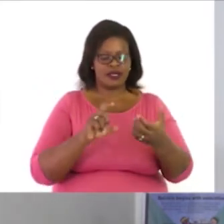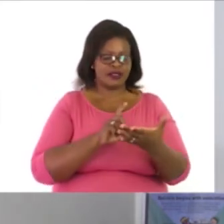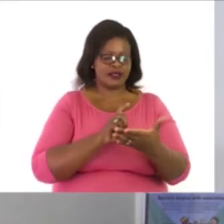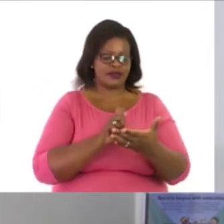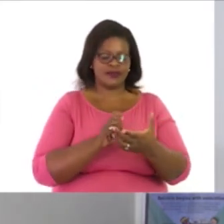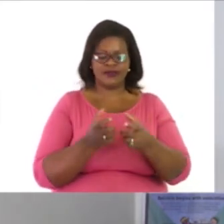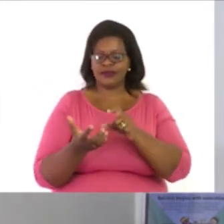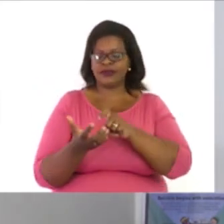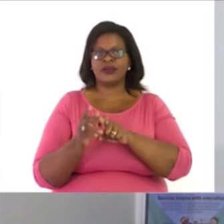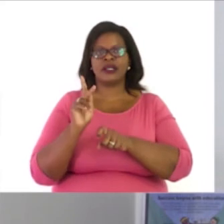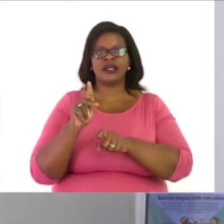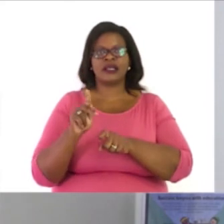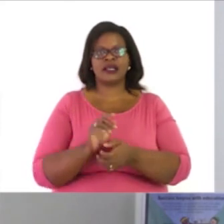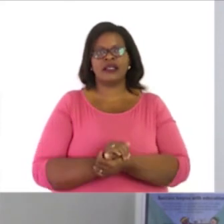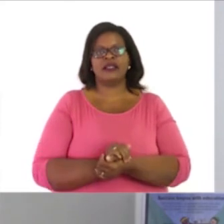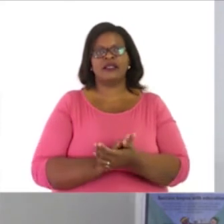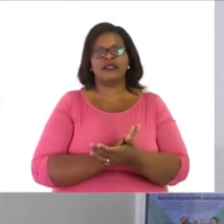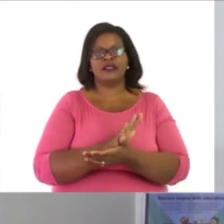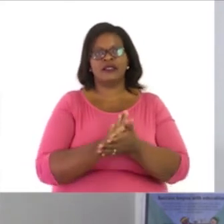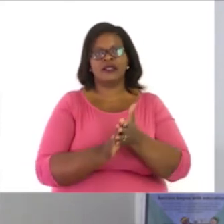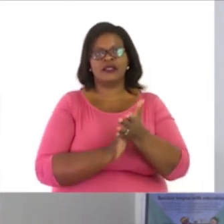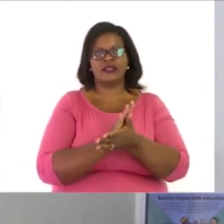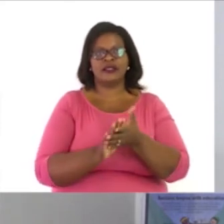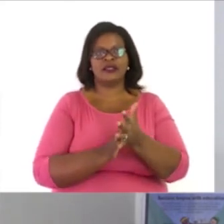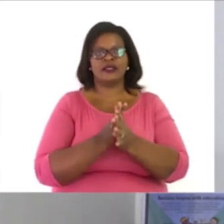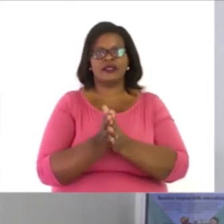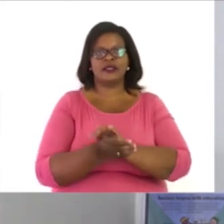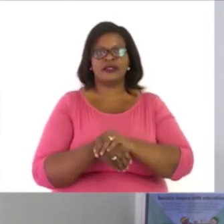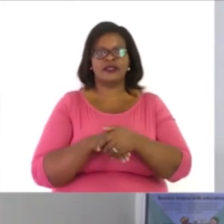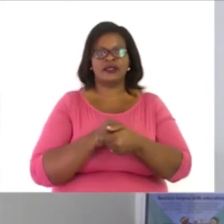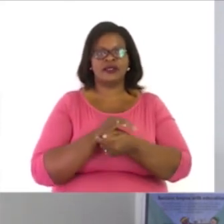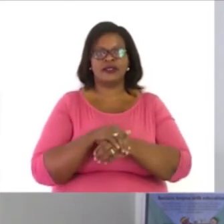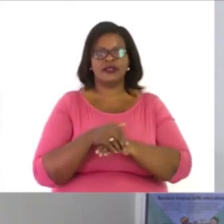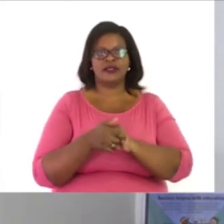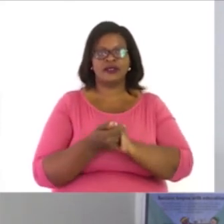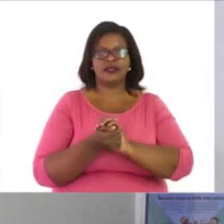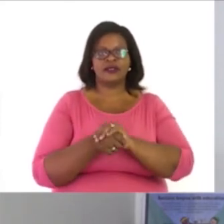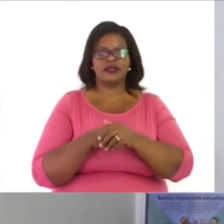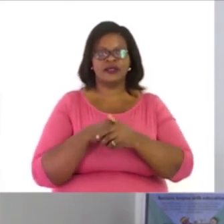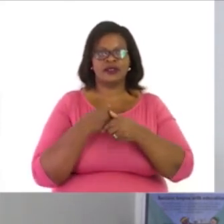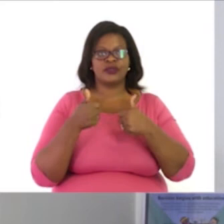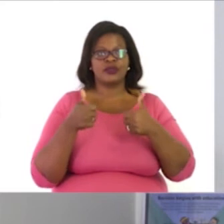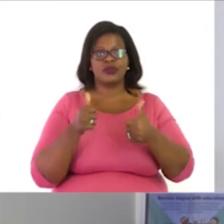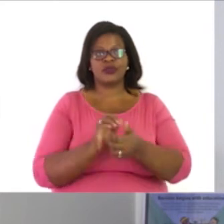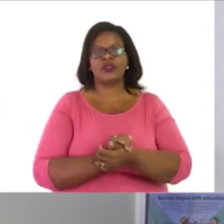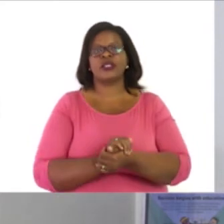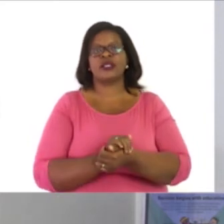again. We spray on our hands. We rub it in nicely, nicely, guys.